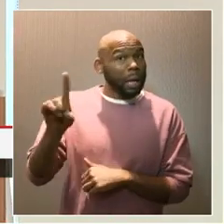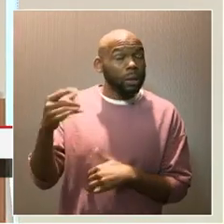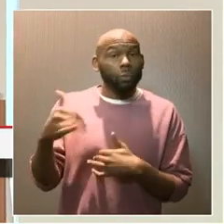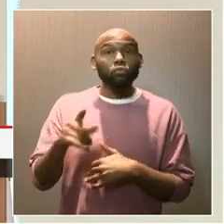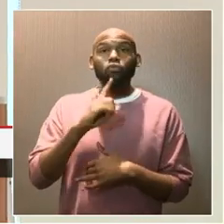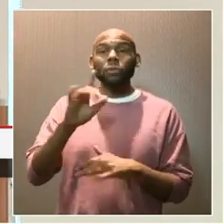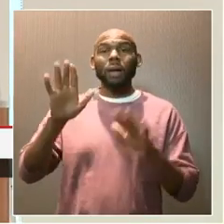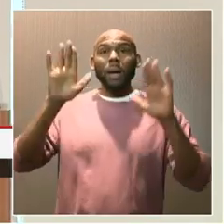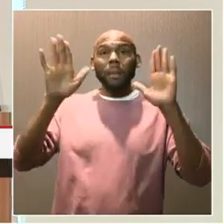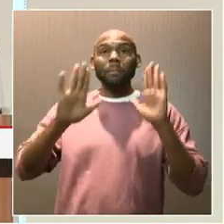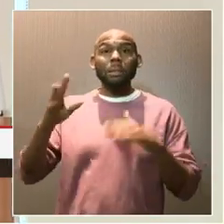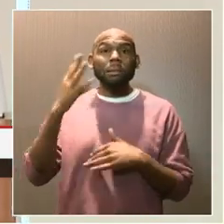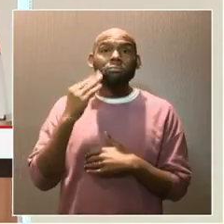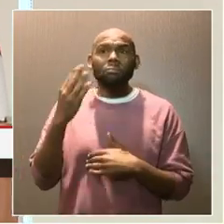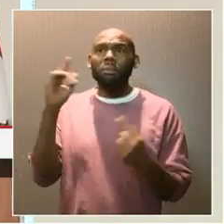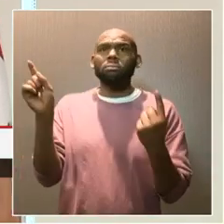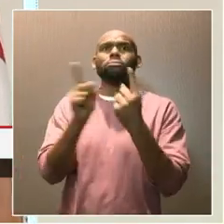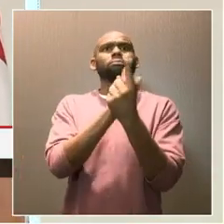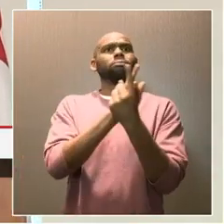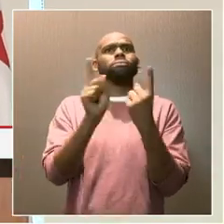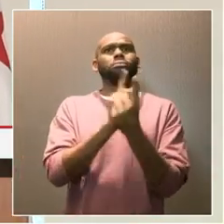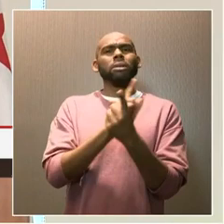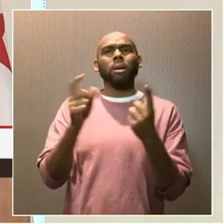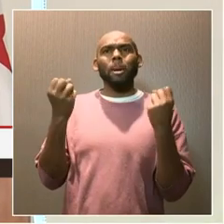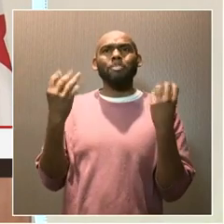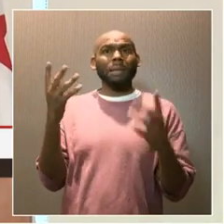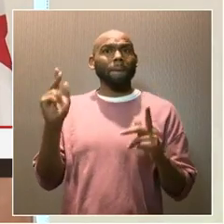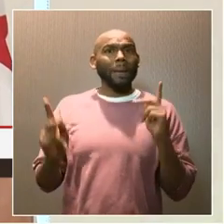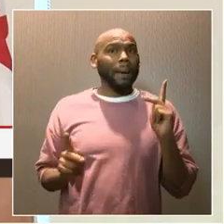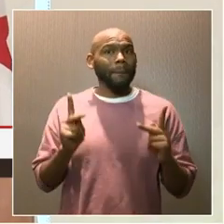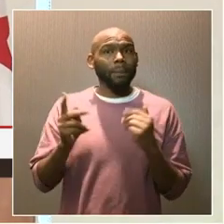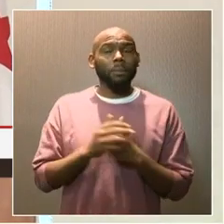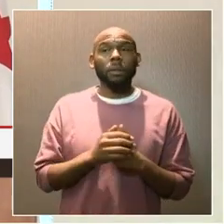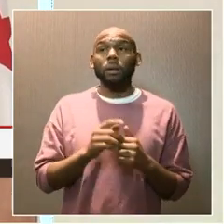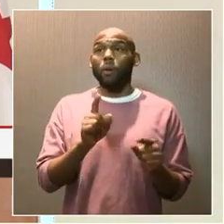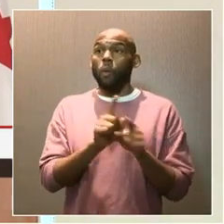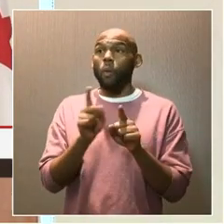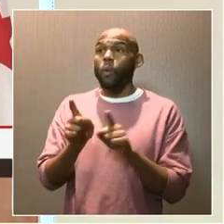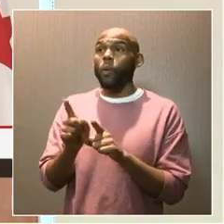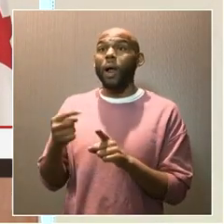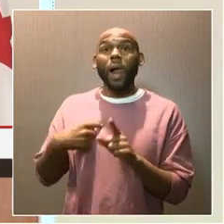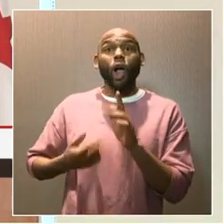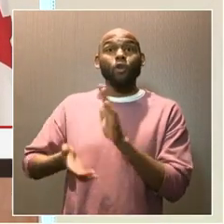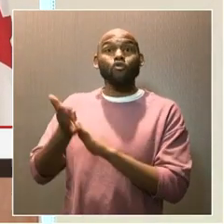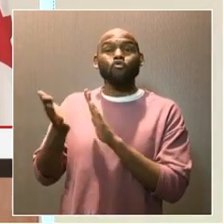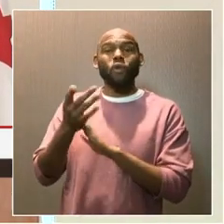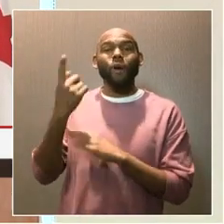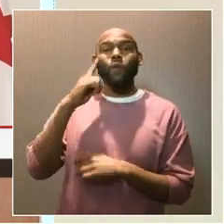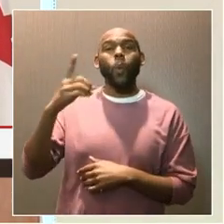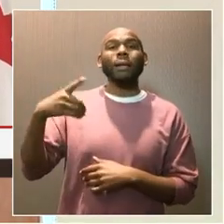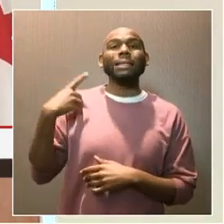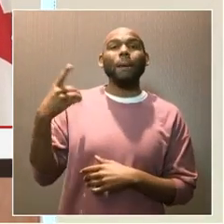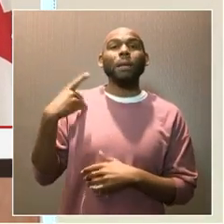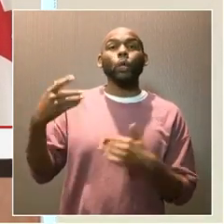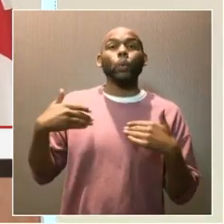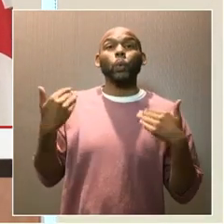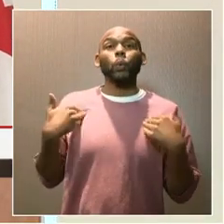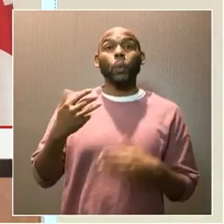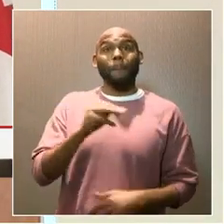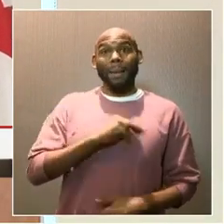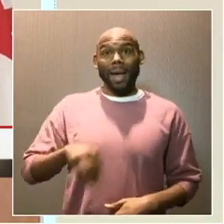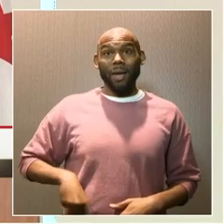amazing experience. I got to meet so many people, and then I also ran for Deputy Youth Mayor when I was elected